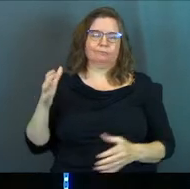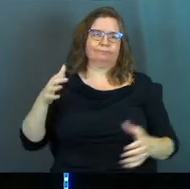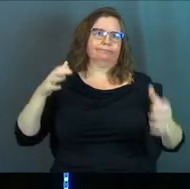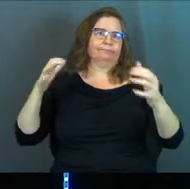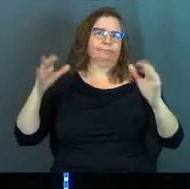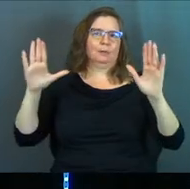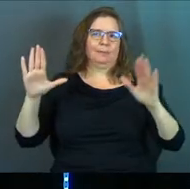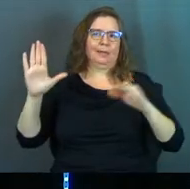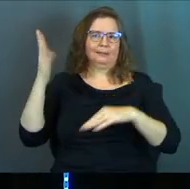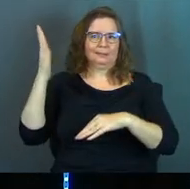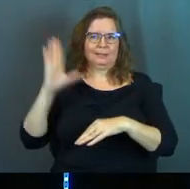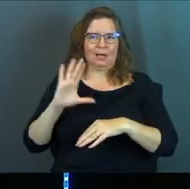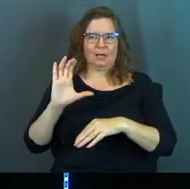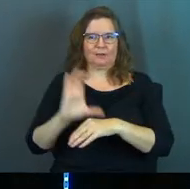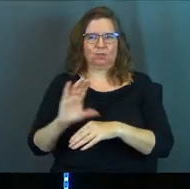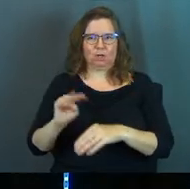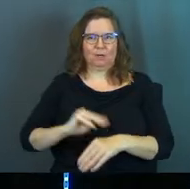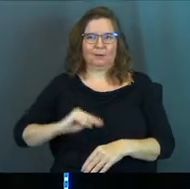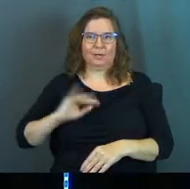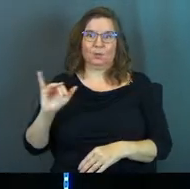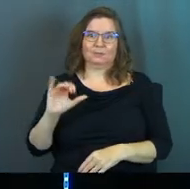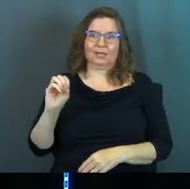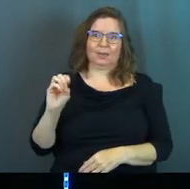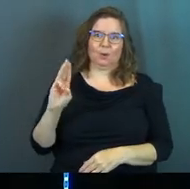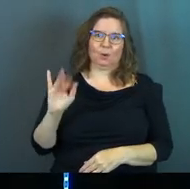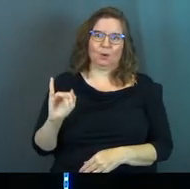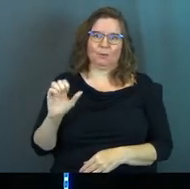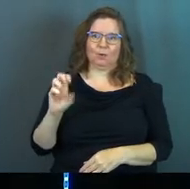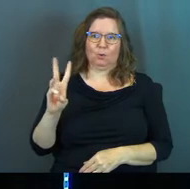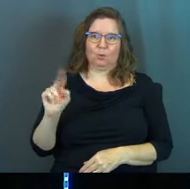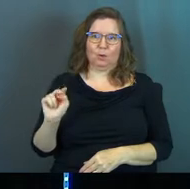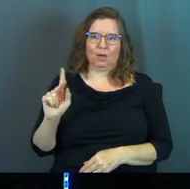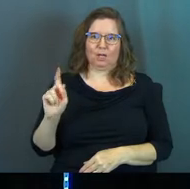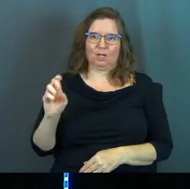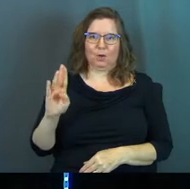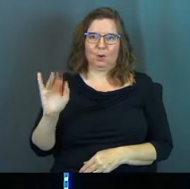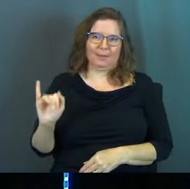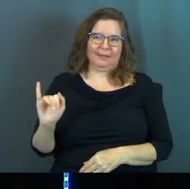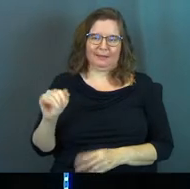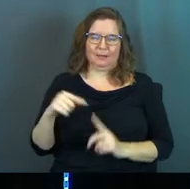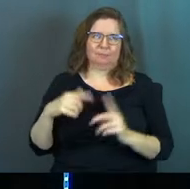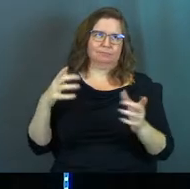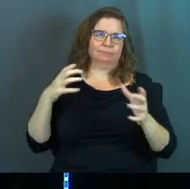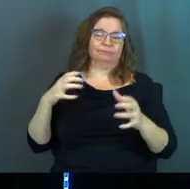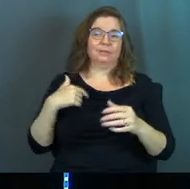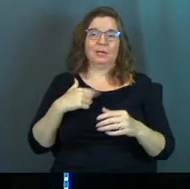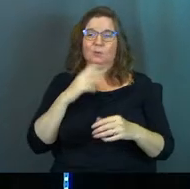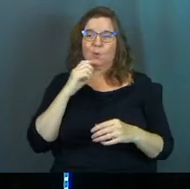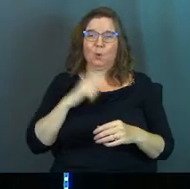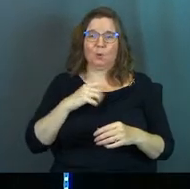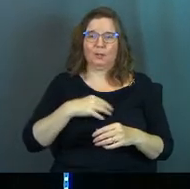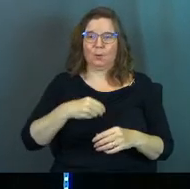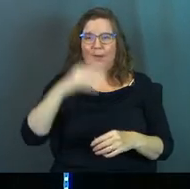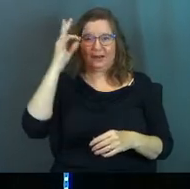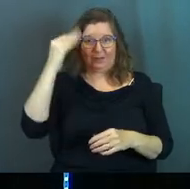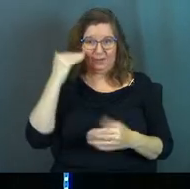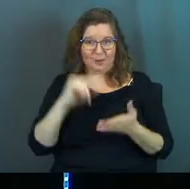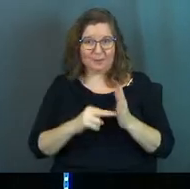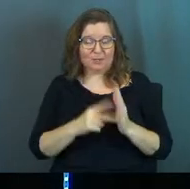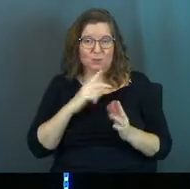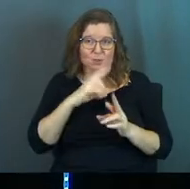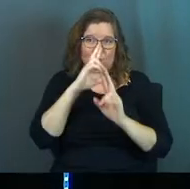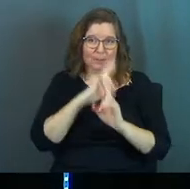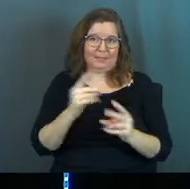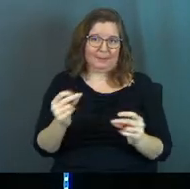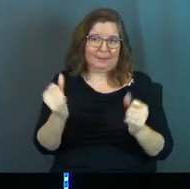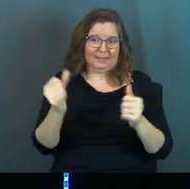guy of church ministry back in Illinois. He just knew everything. And Frank was old and all white hair and there's something about the white hair, you know what I mean? You